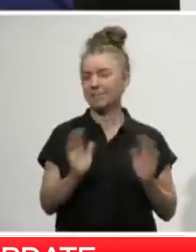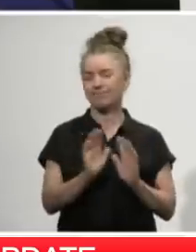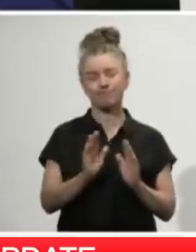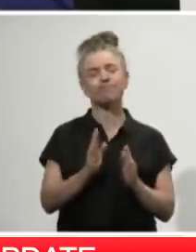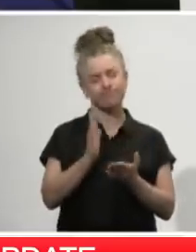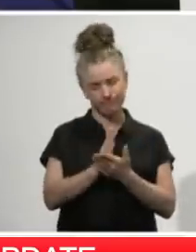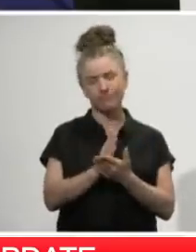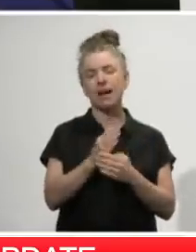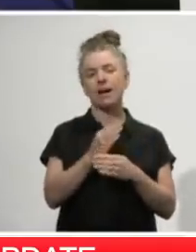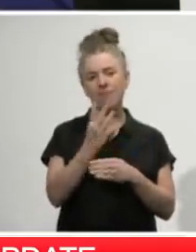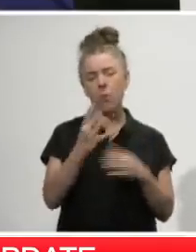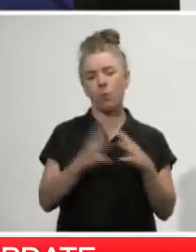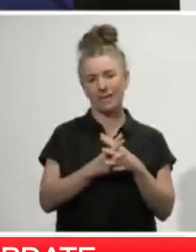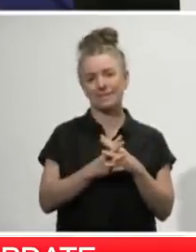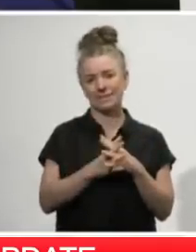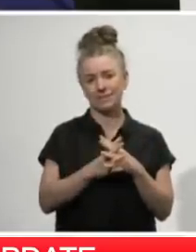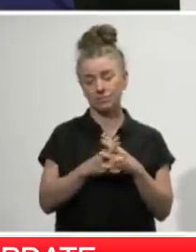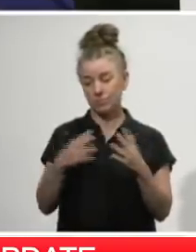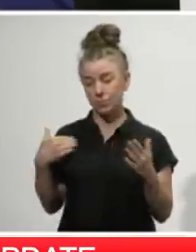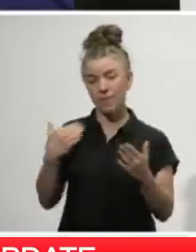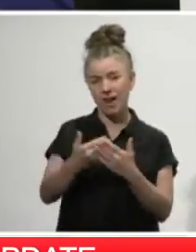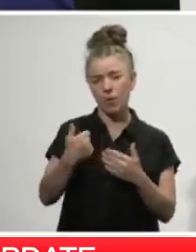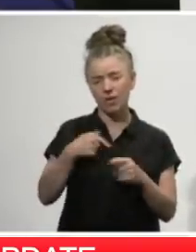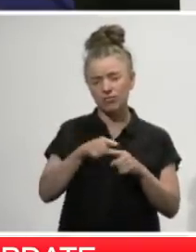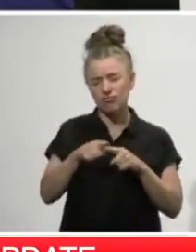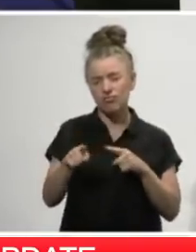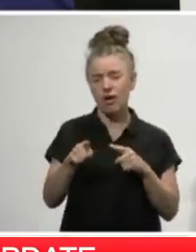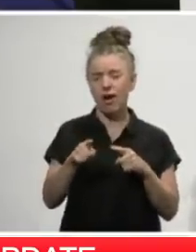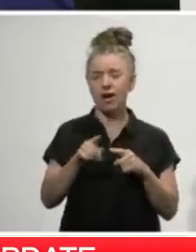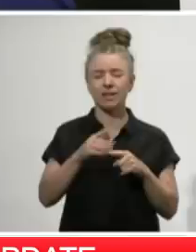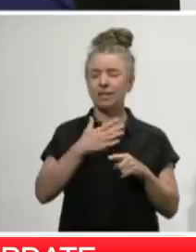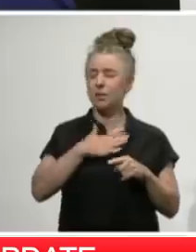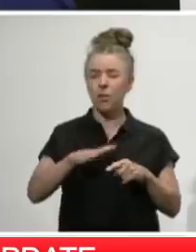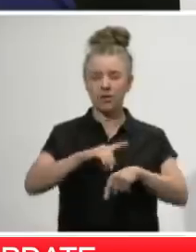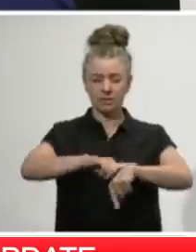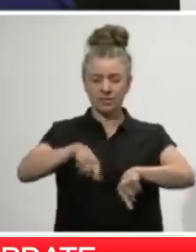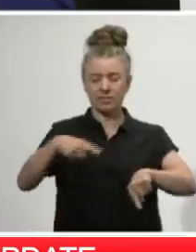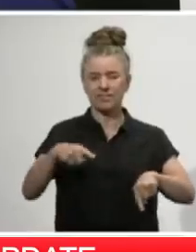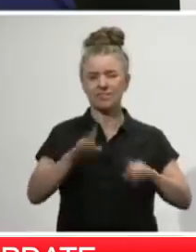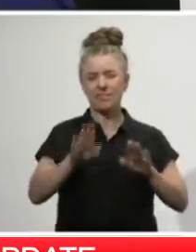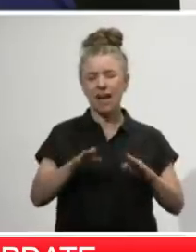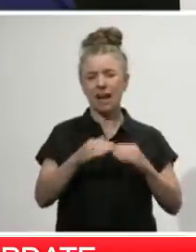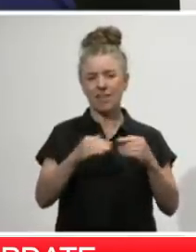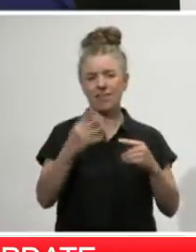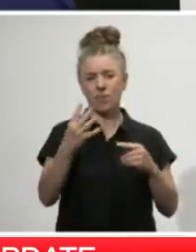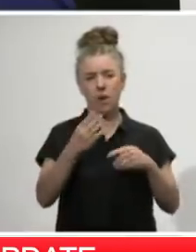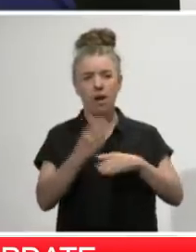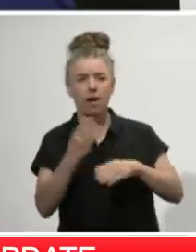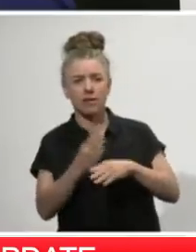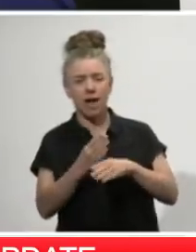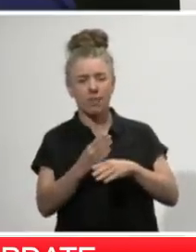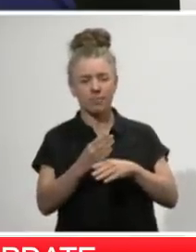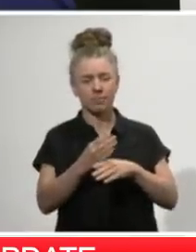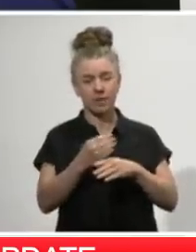All actions we have taken to date are about minimising the amount of time we are at Level 4 in order to stamp out the